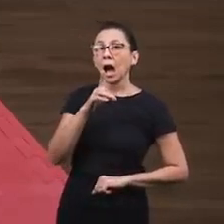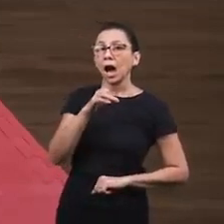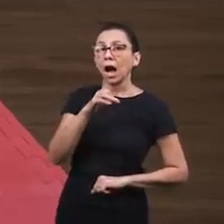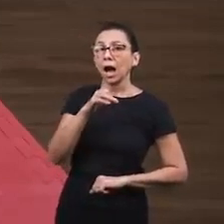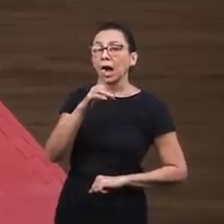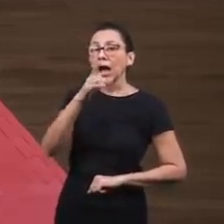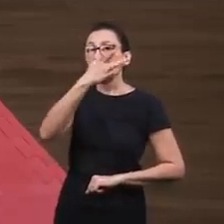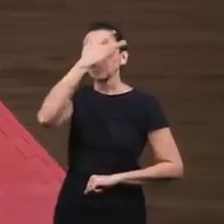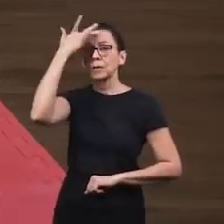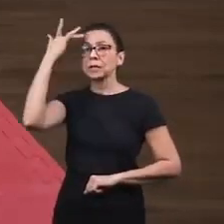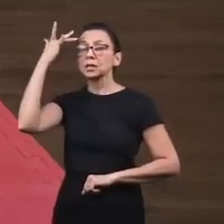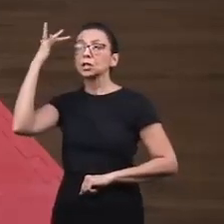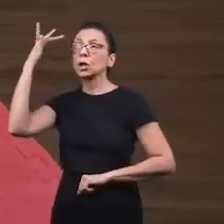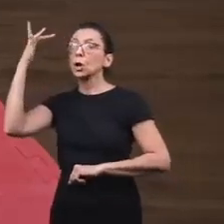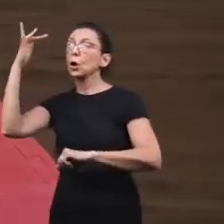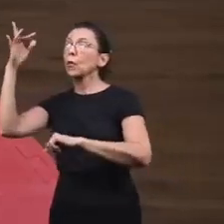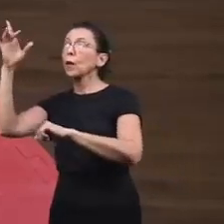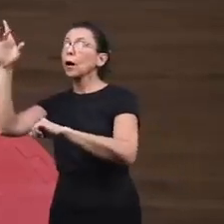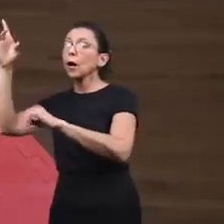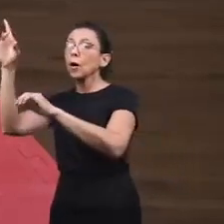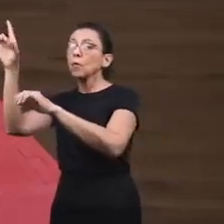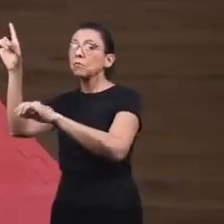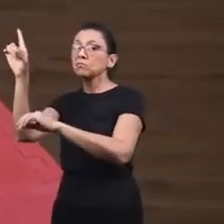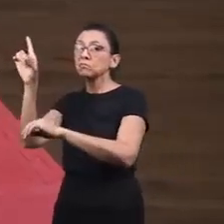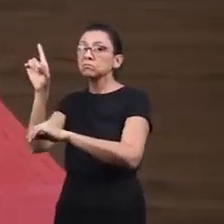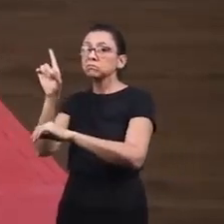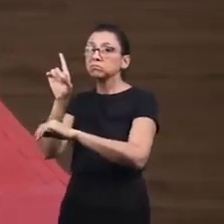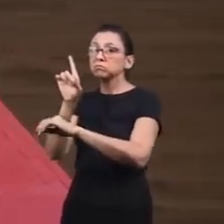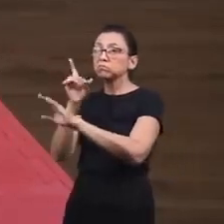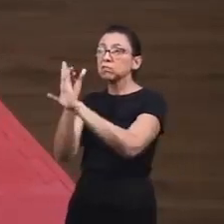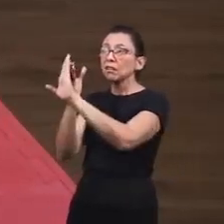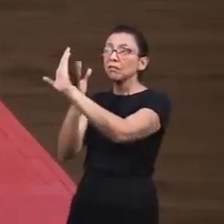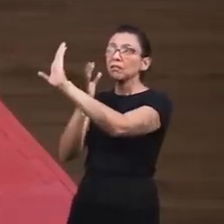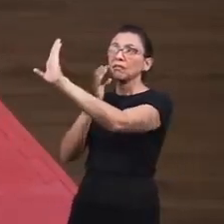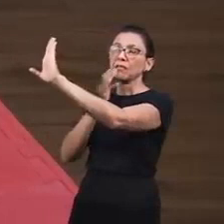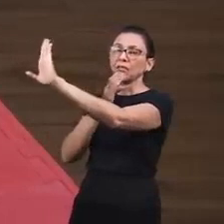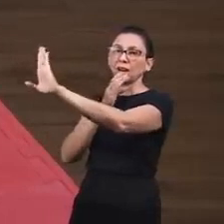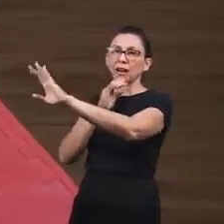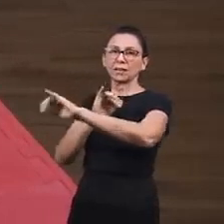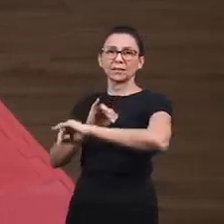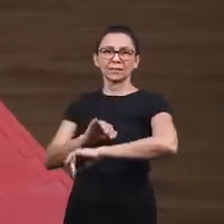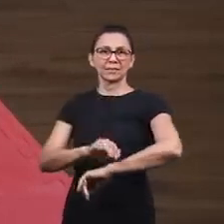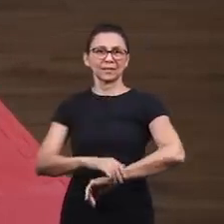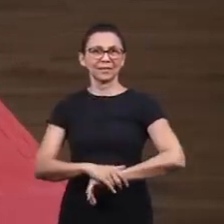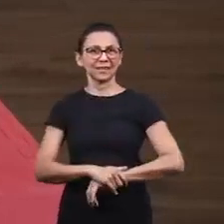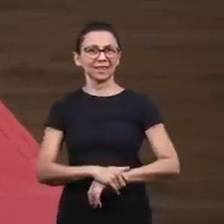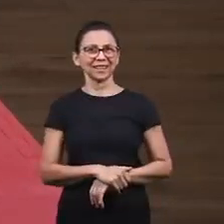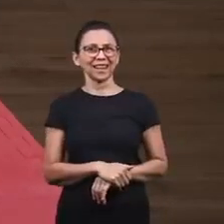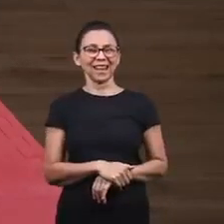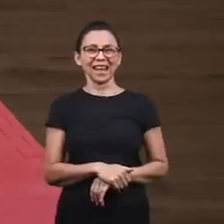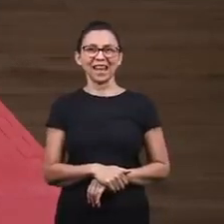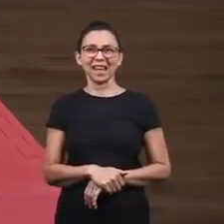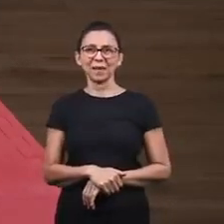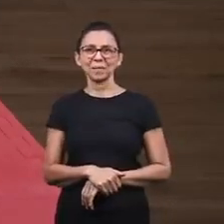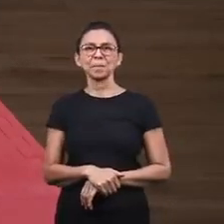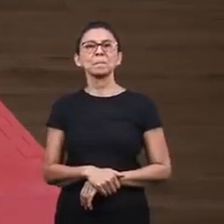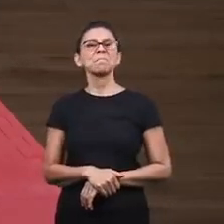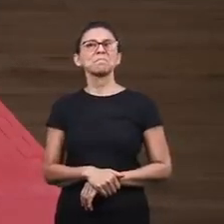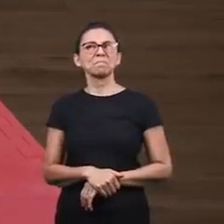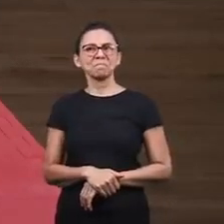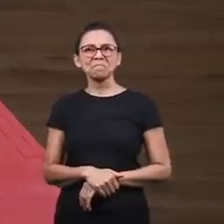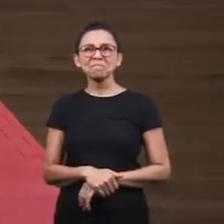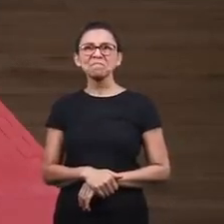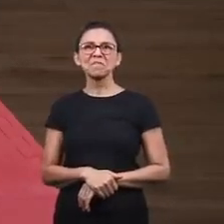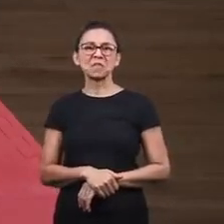it takes the person away from God. People's hearts were like this, a perfect heart, but